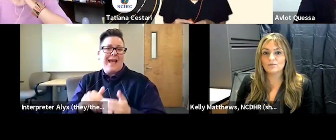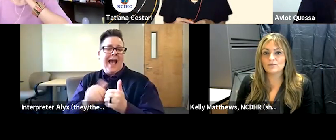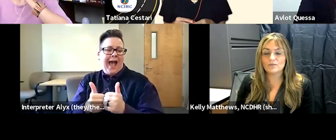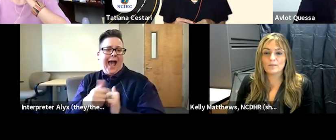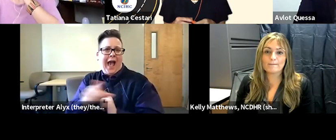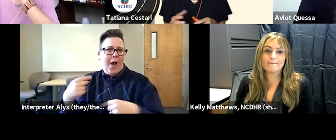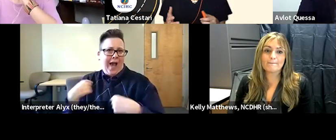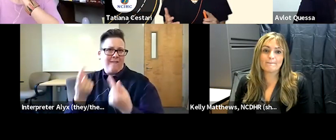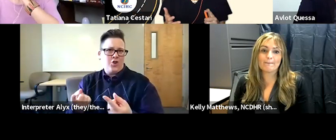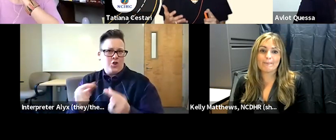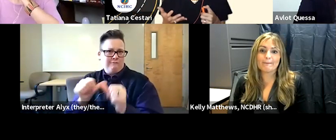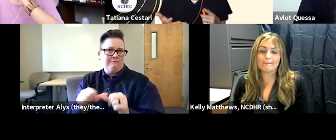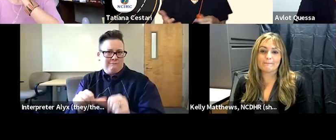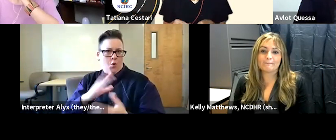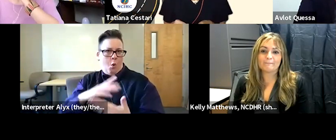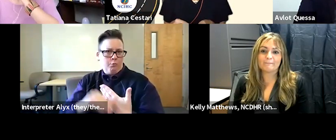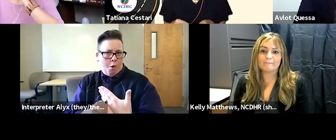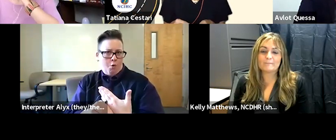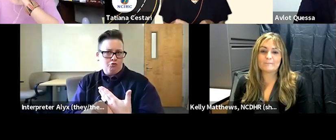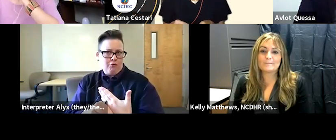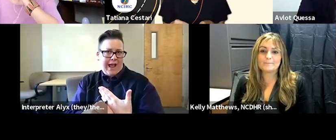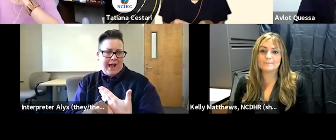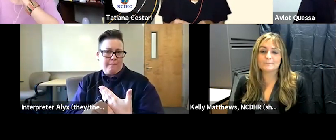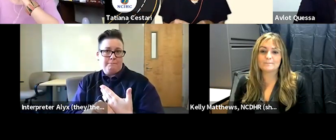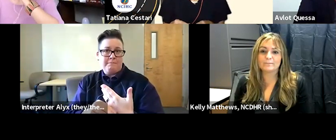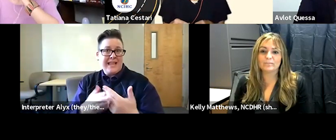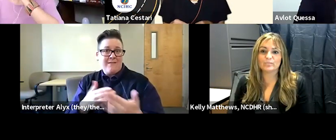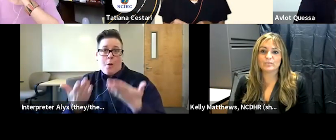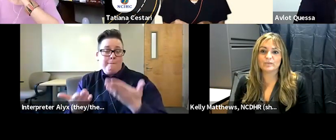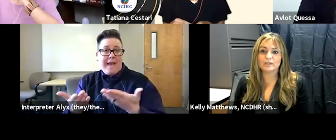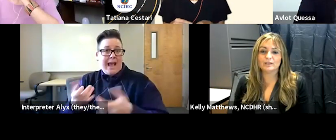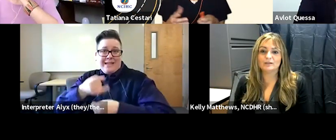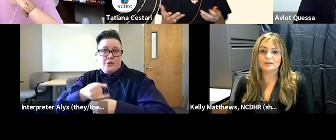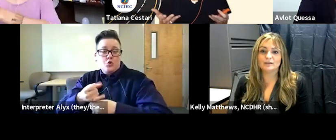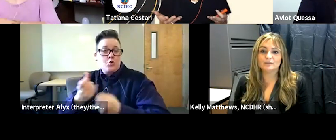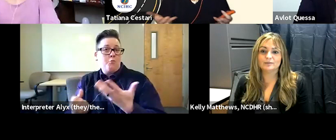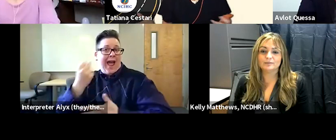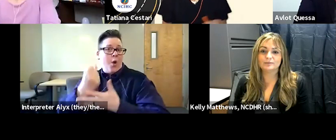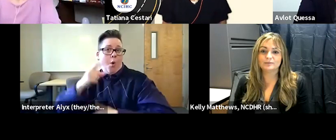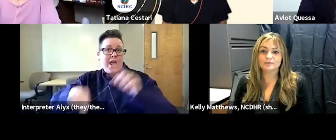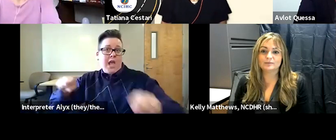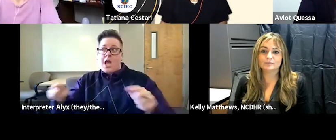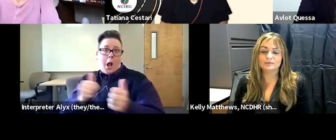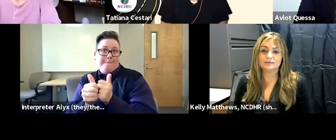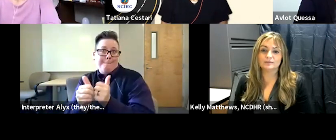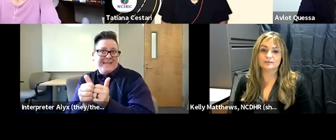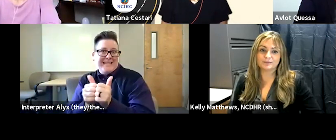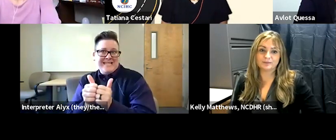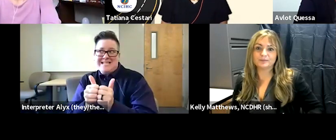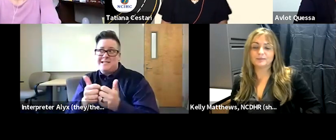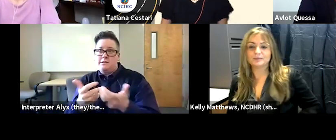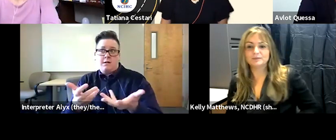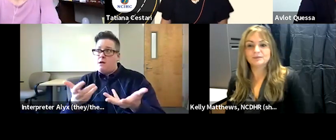you maintained the program over time in light of competing institutional priorities because those are definitely some of the